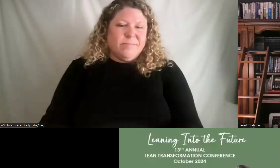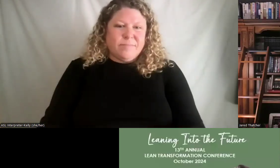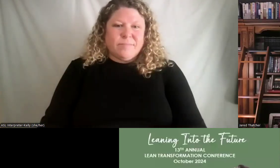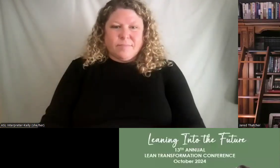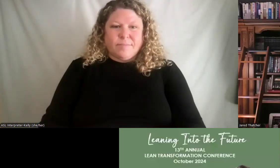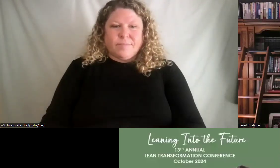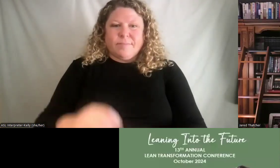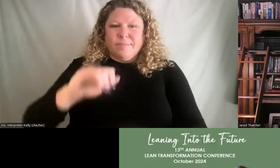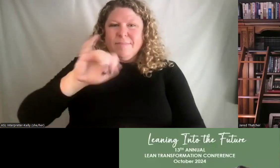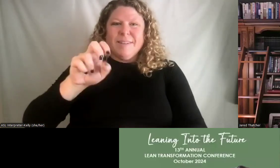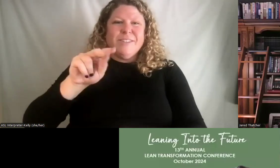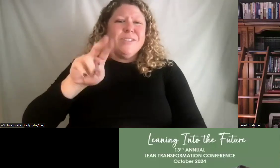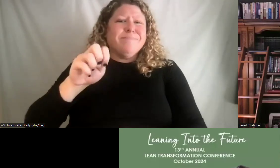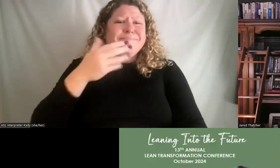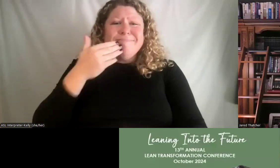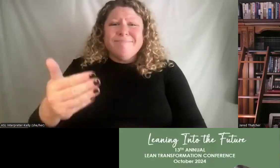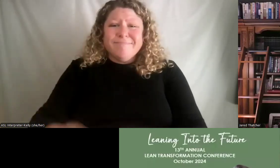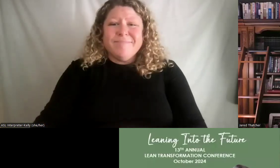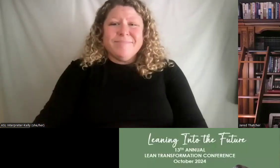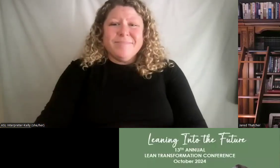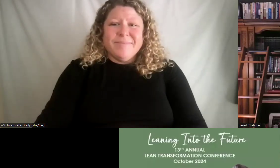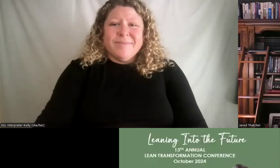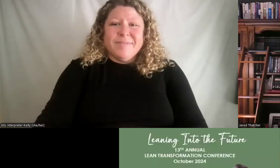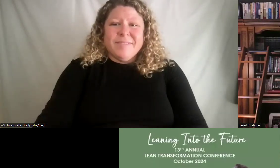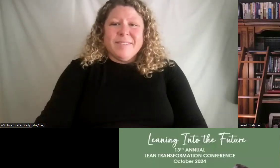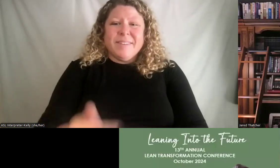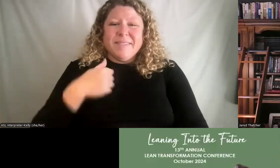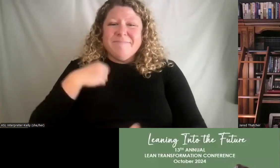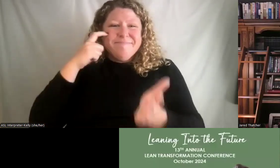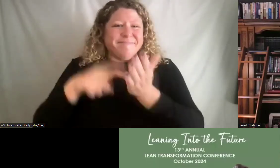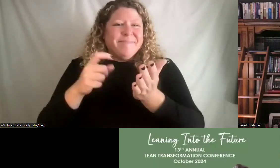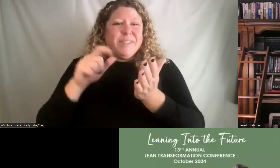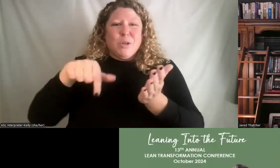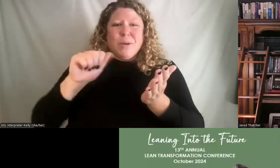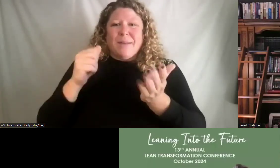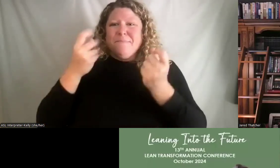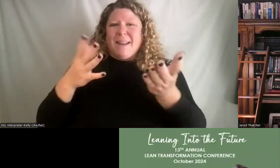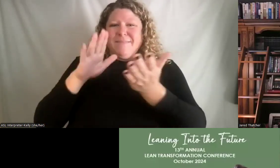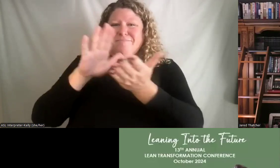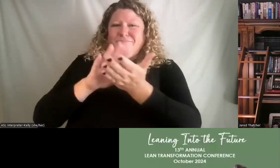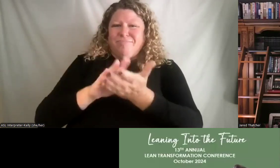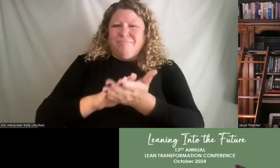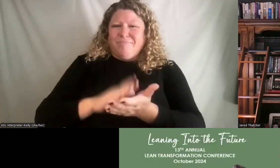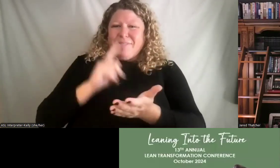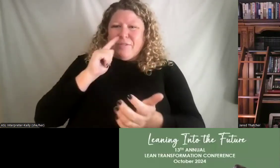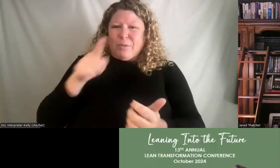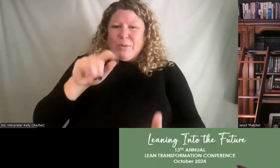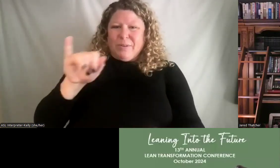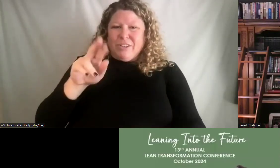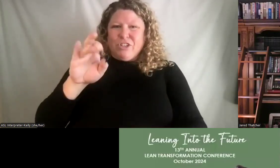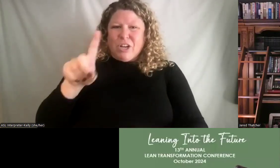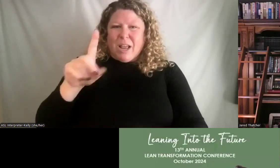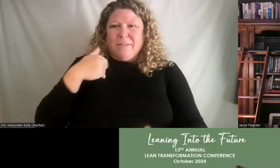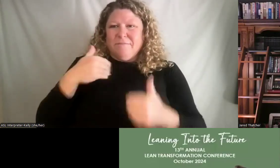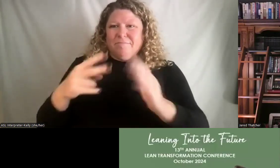Thank you so much. We've got a lot of praise for you in this Q&A. I just want to read out some of them.